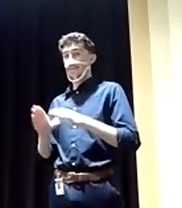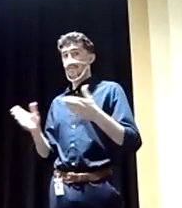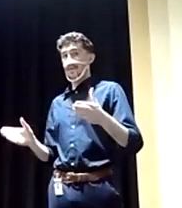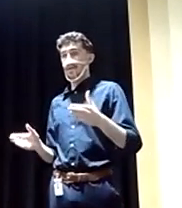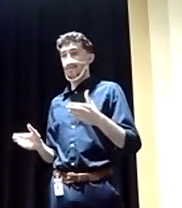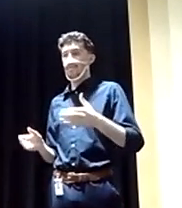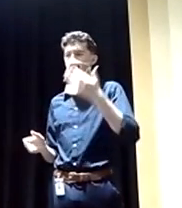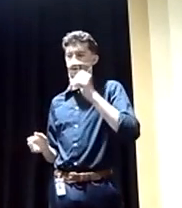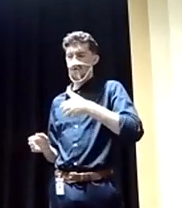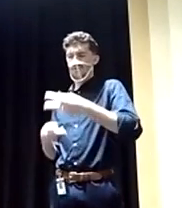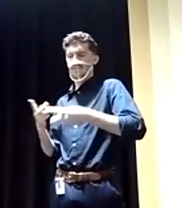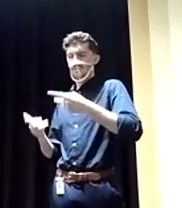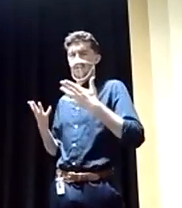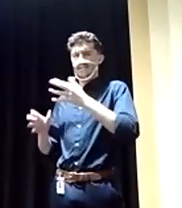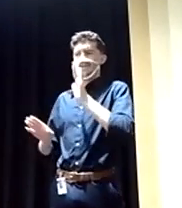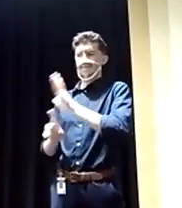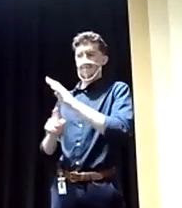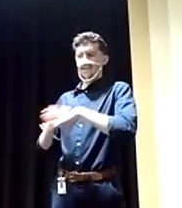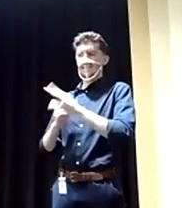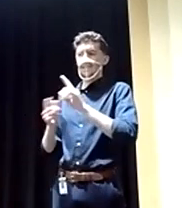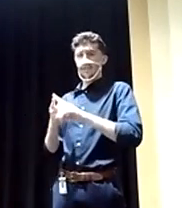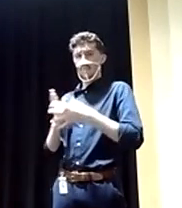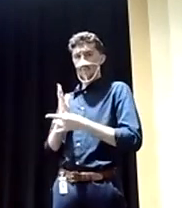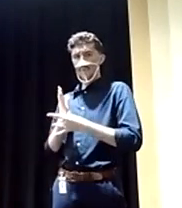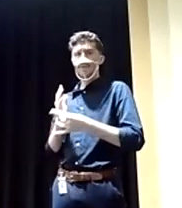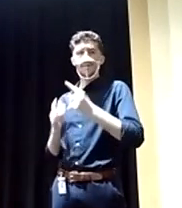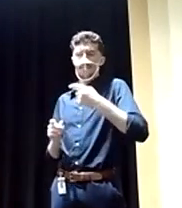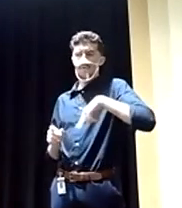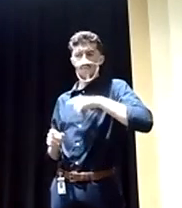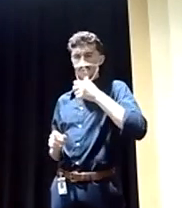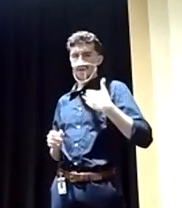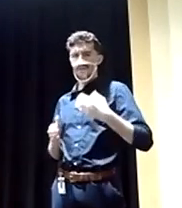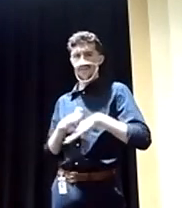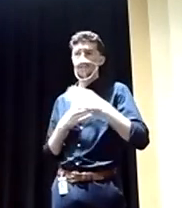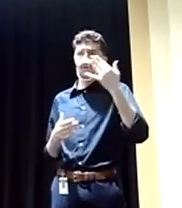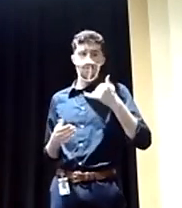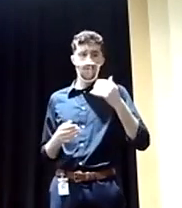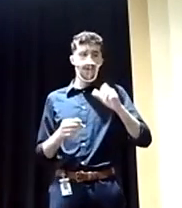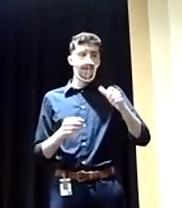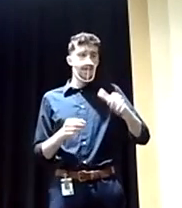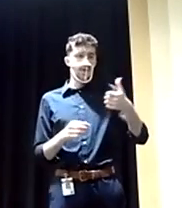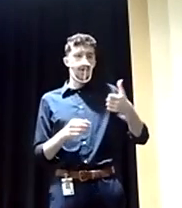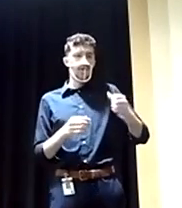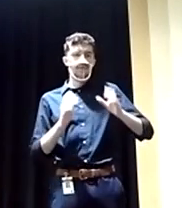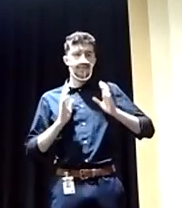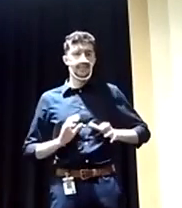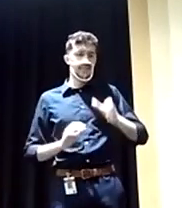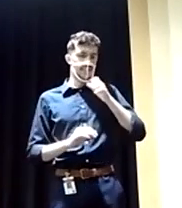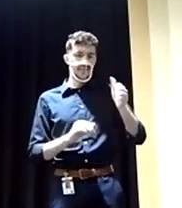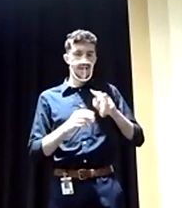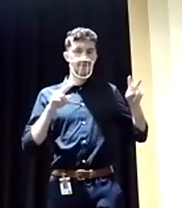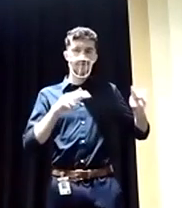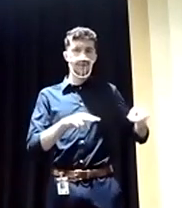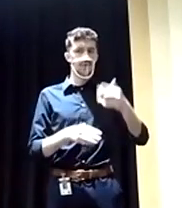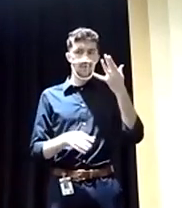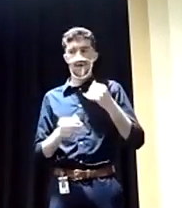access to oil when we're taking our oil away? Why are we undermining American citizens? Why we got to go all electric? Why are we doing this, that and the other thing? Everything